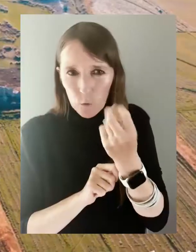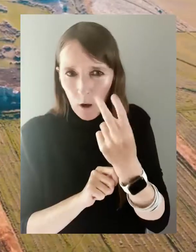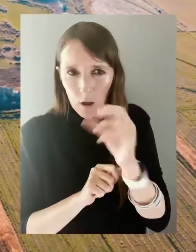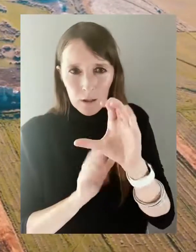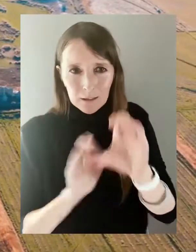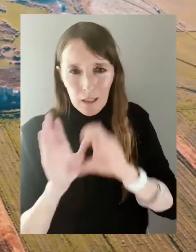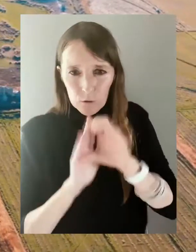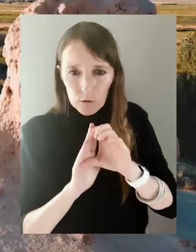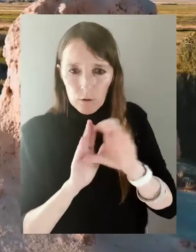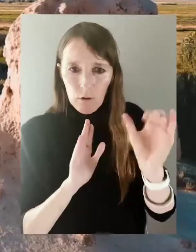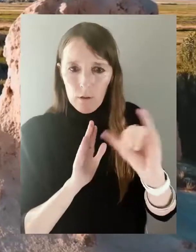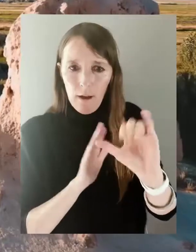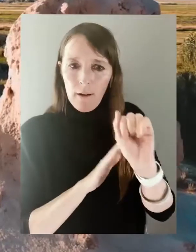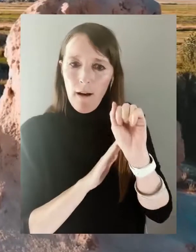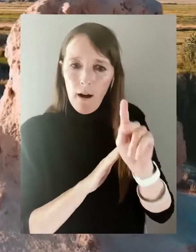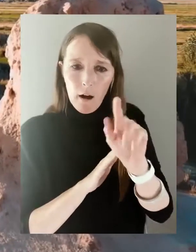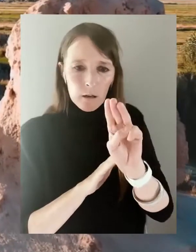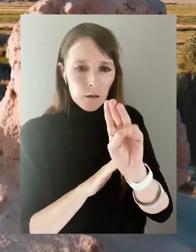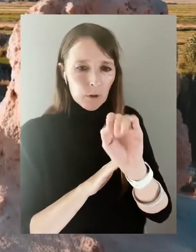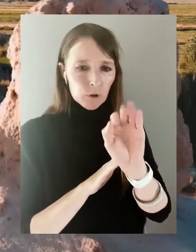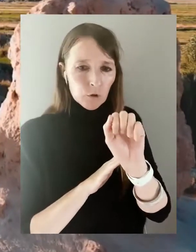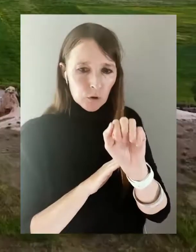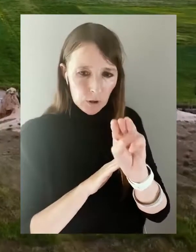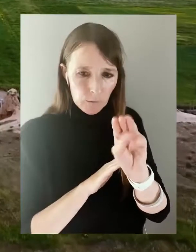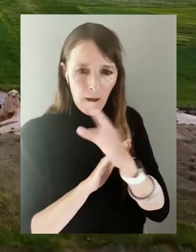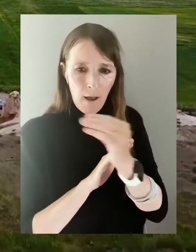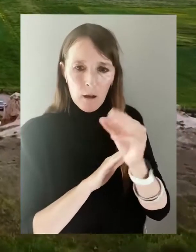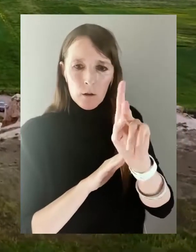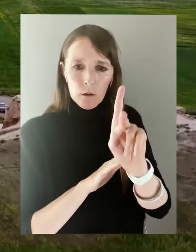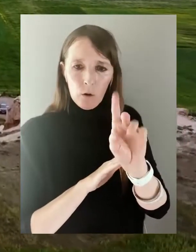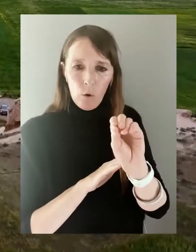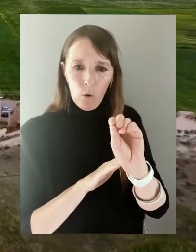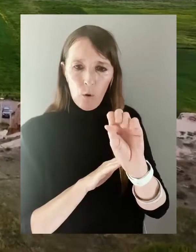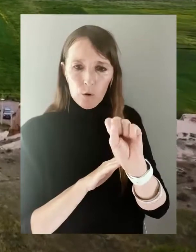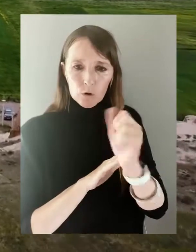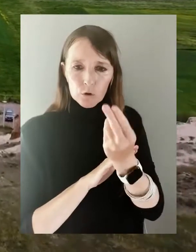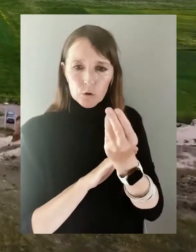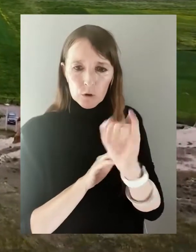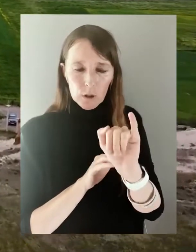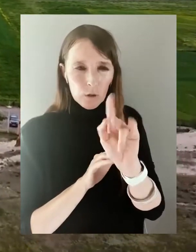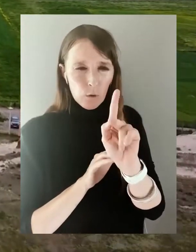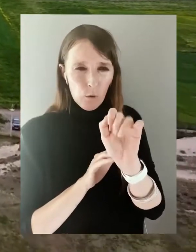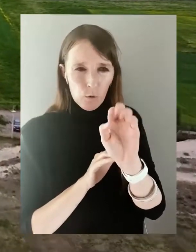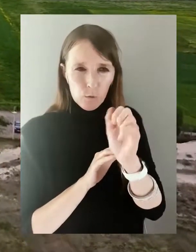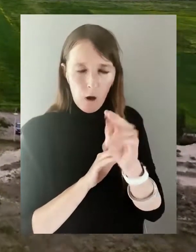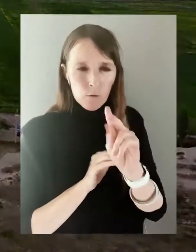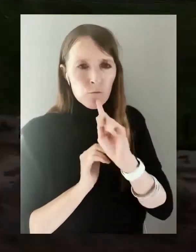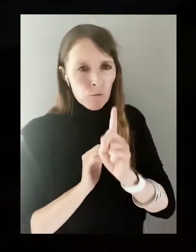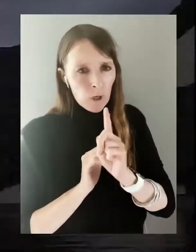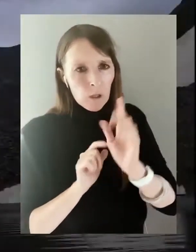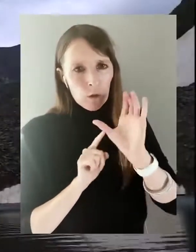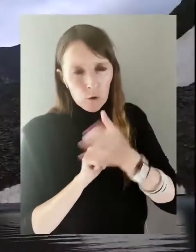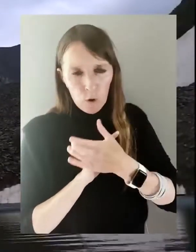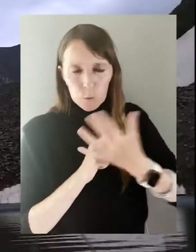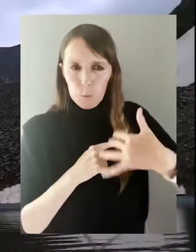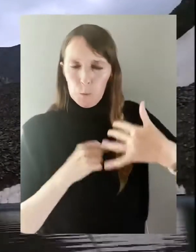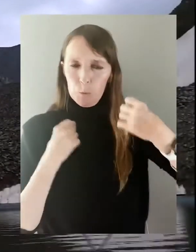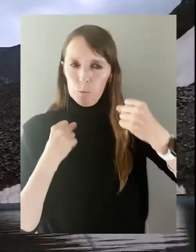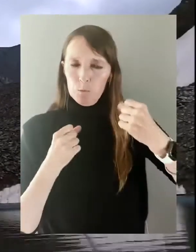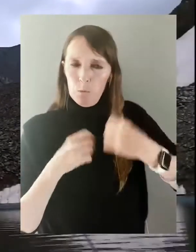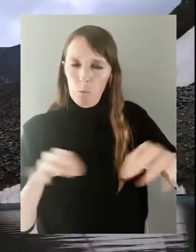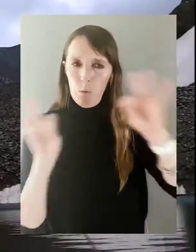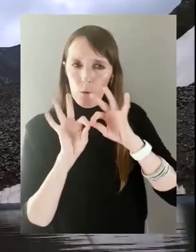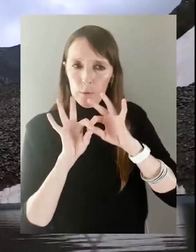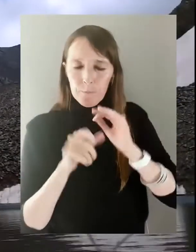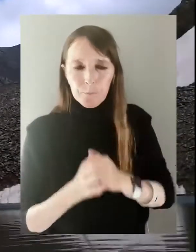Akbashim, Koshoi Korgon and others represent a great historical and cultural value. The climate